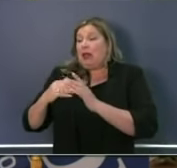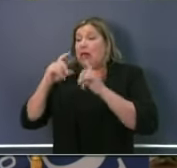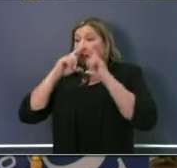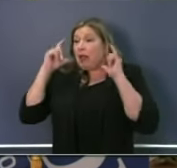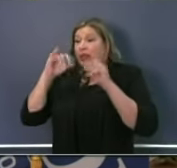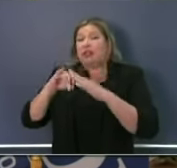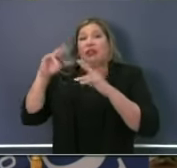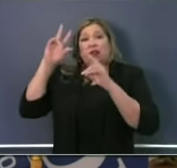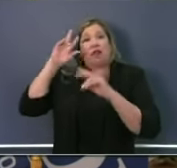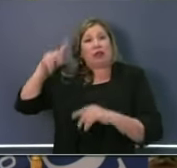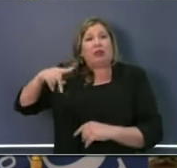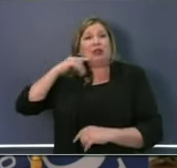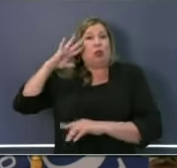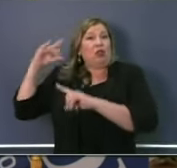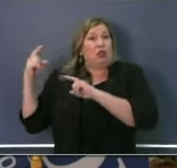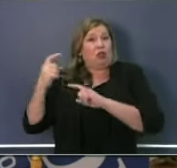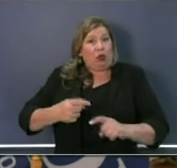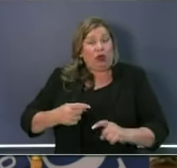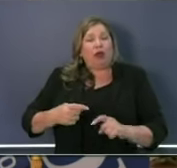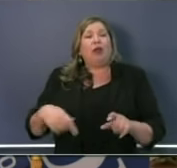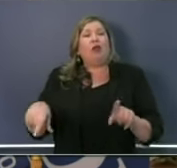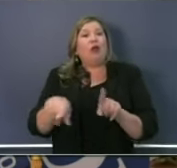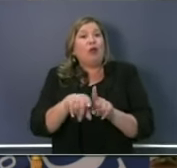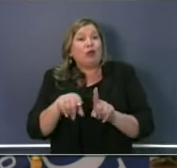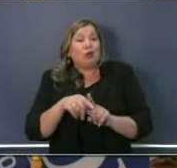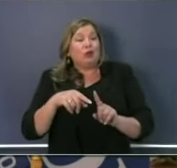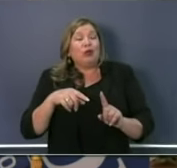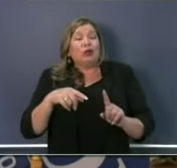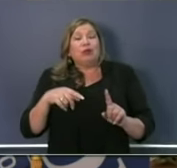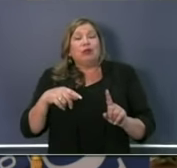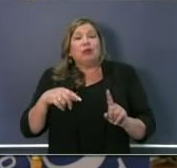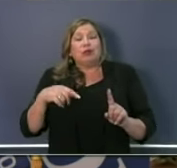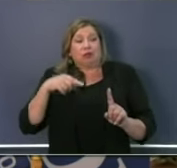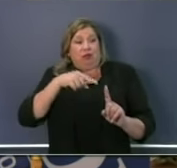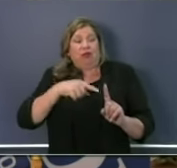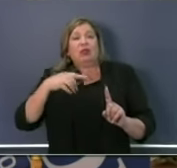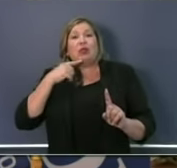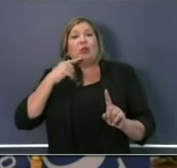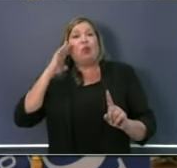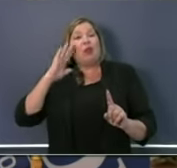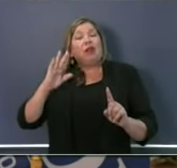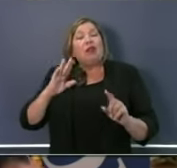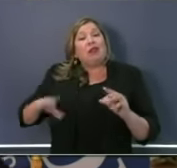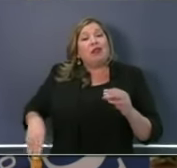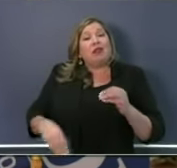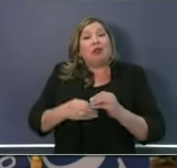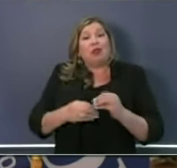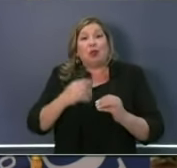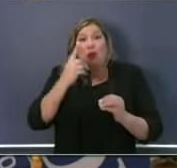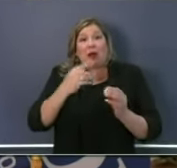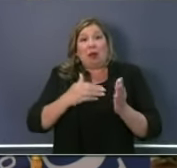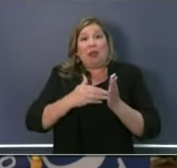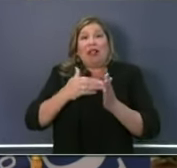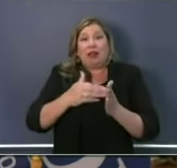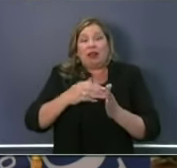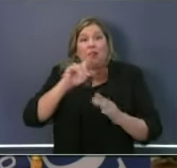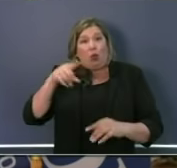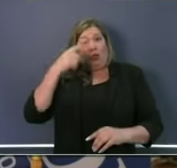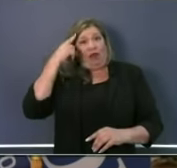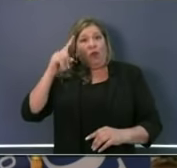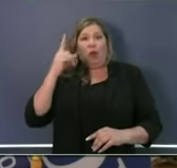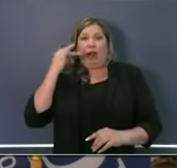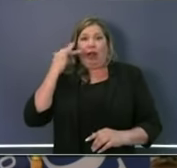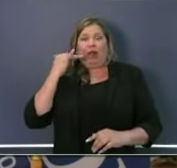donate to the American people this year and this week, he's going to additionally provide 1 million just for the state of